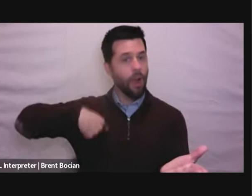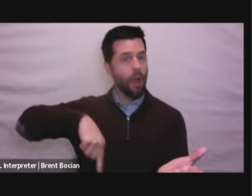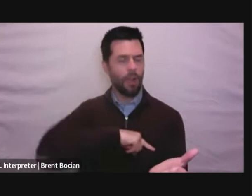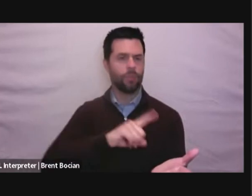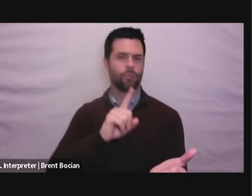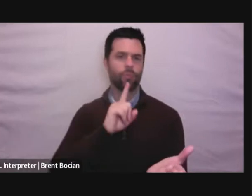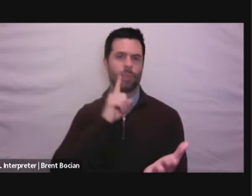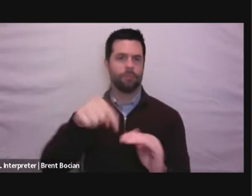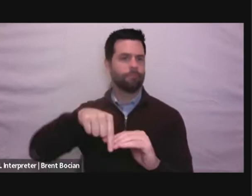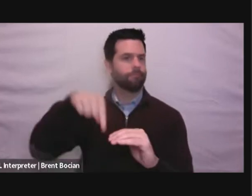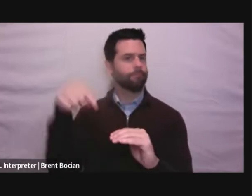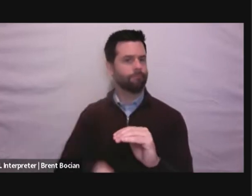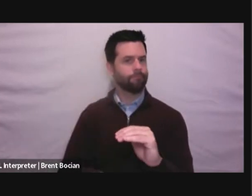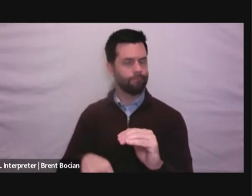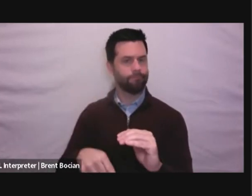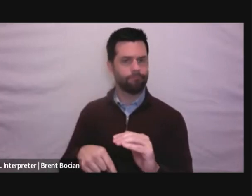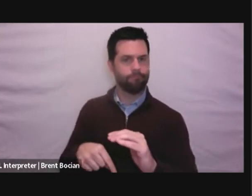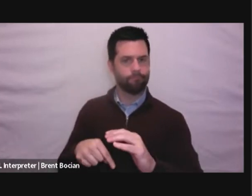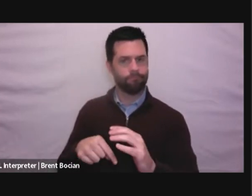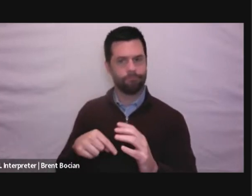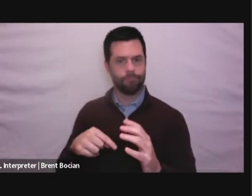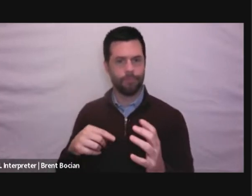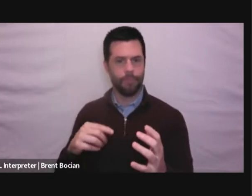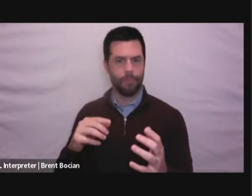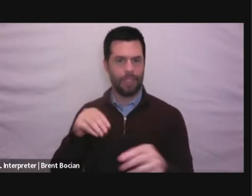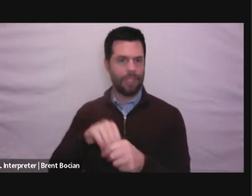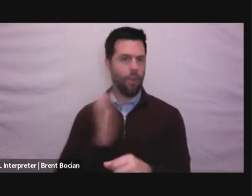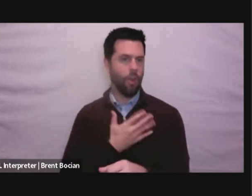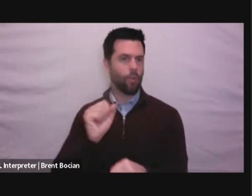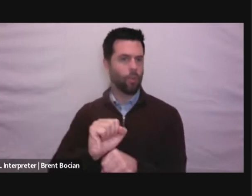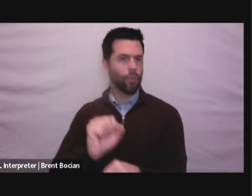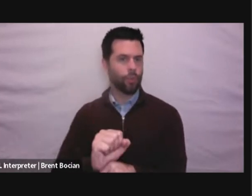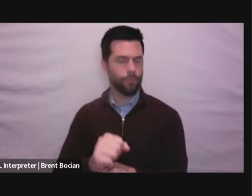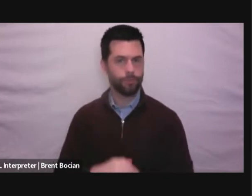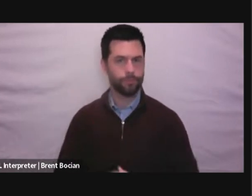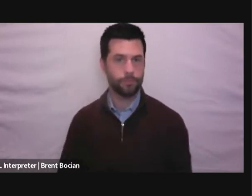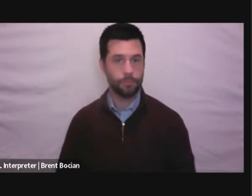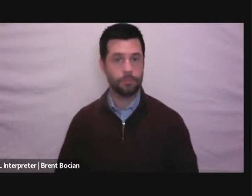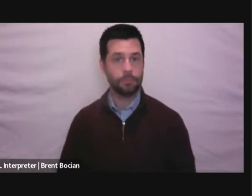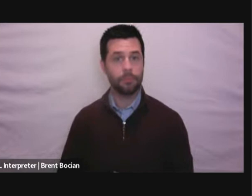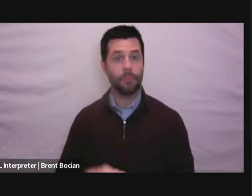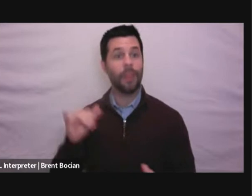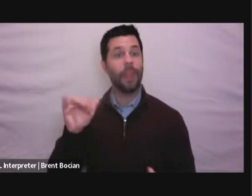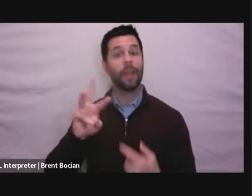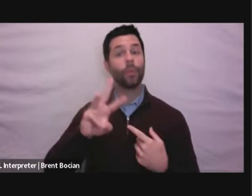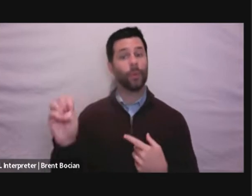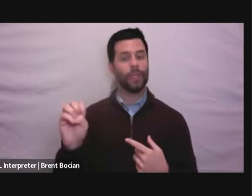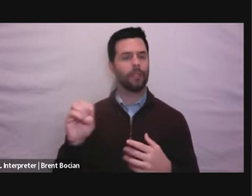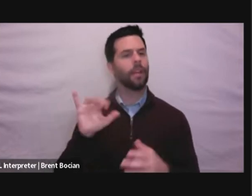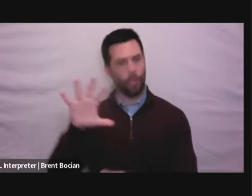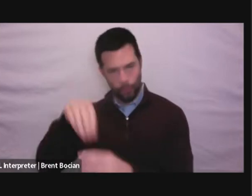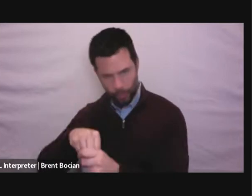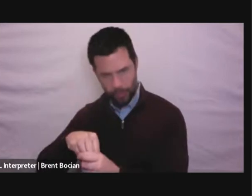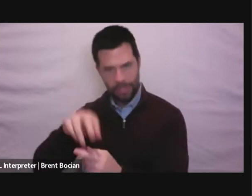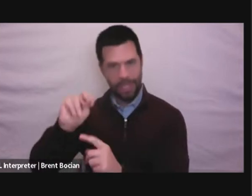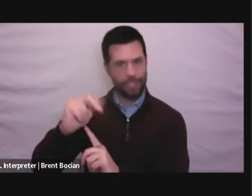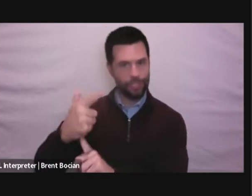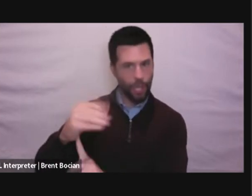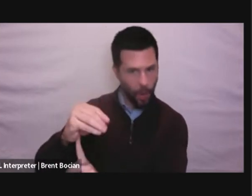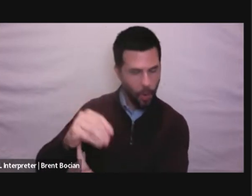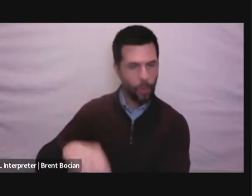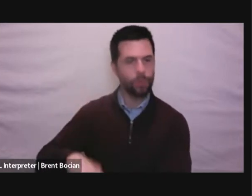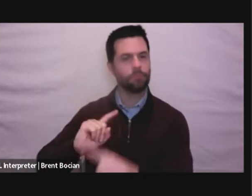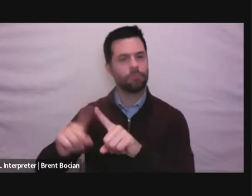preoccupation. We and that we includes governments, NGOs, multilateral institutions,